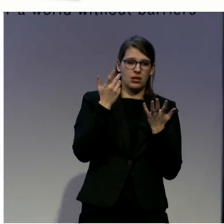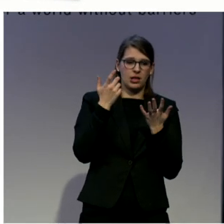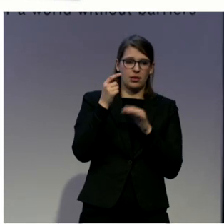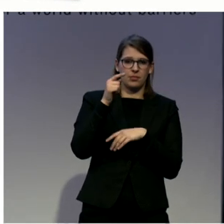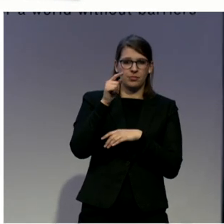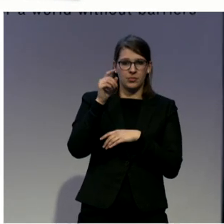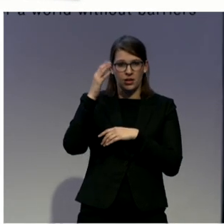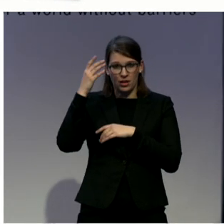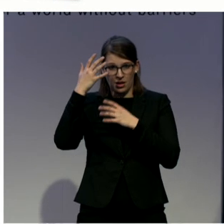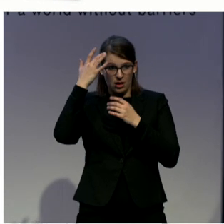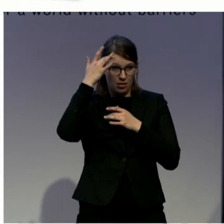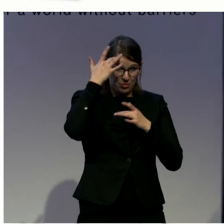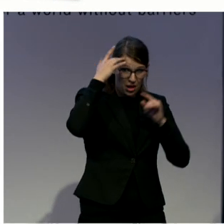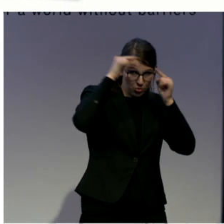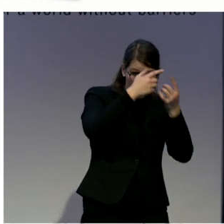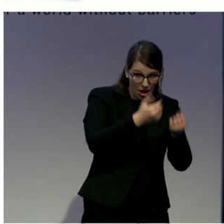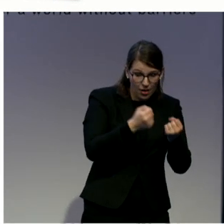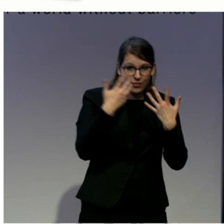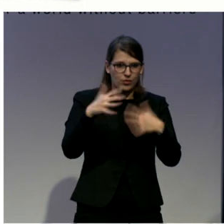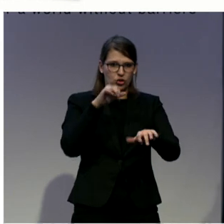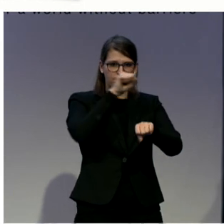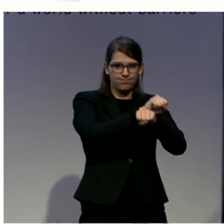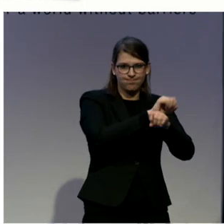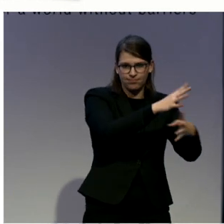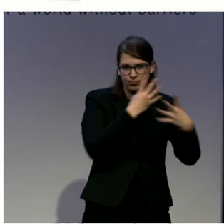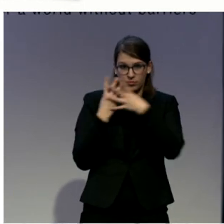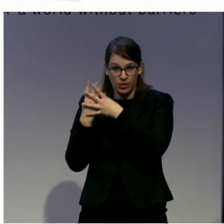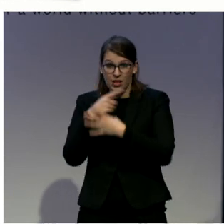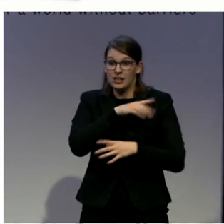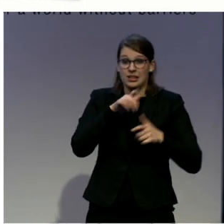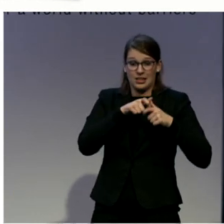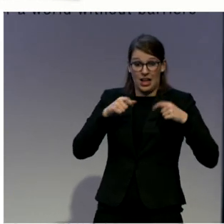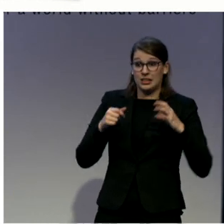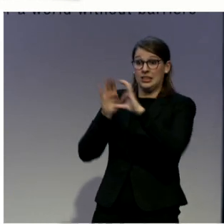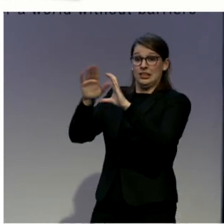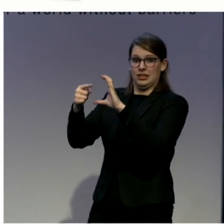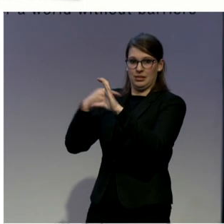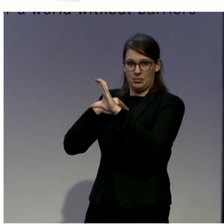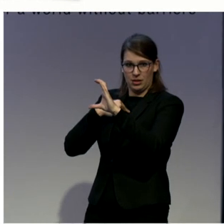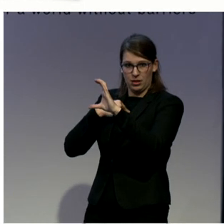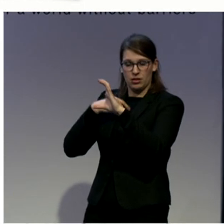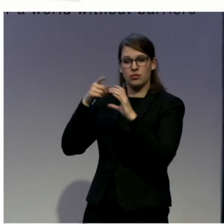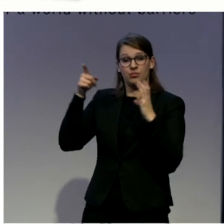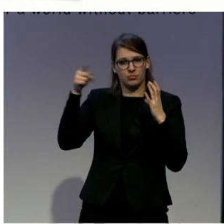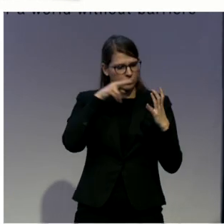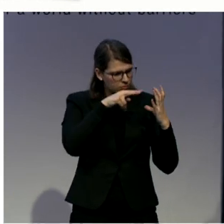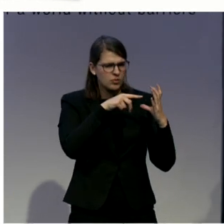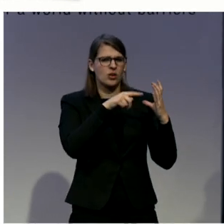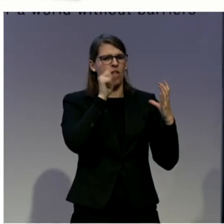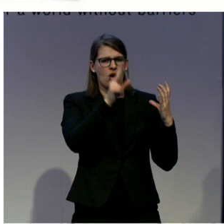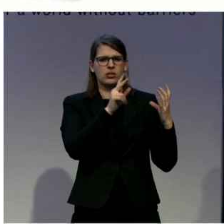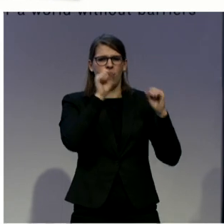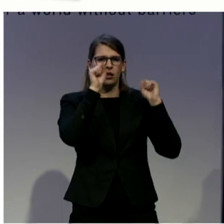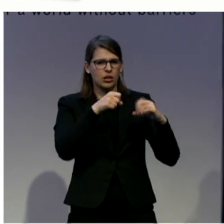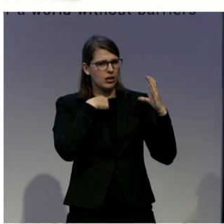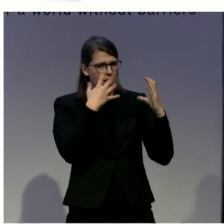and arrange legal representation free of charge 24 hours a day, seven days a week, 365